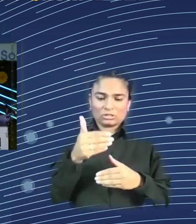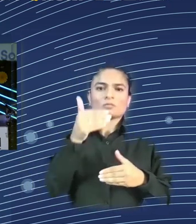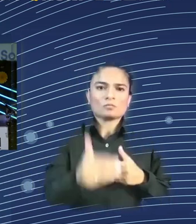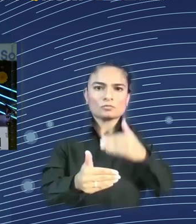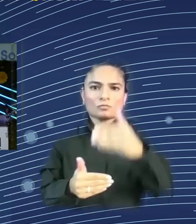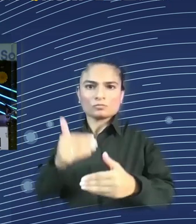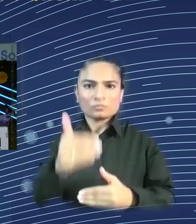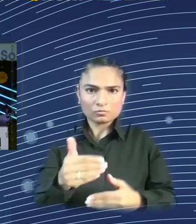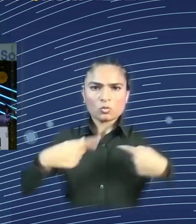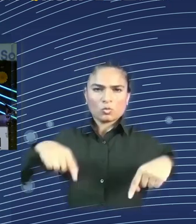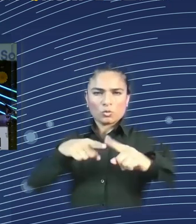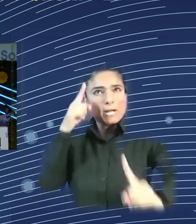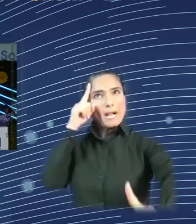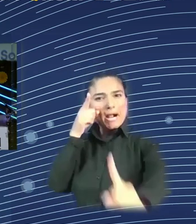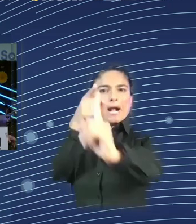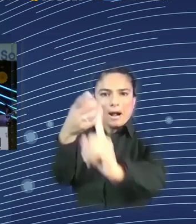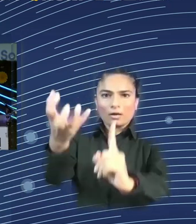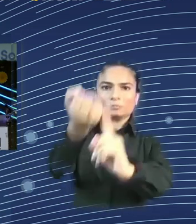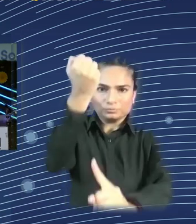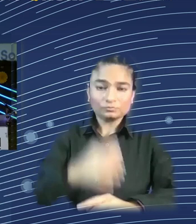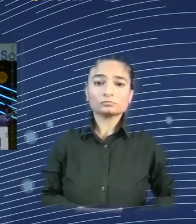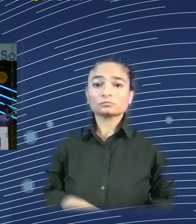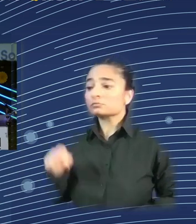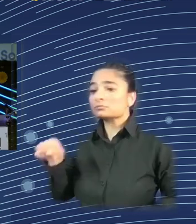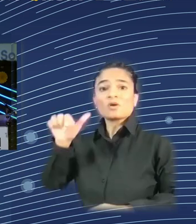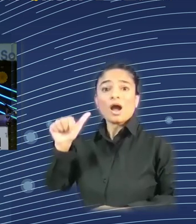Answer is yes. Yes, it's different.